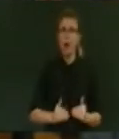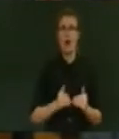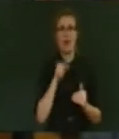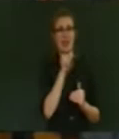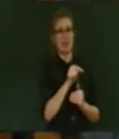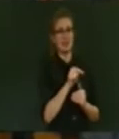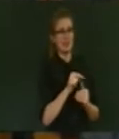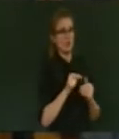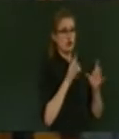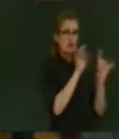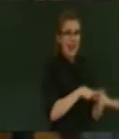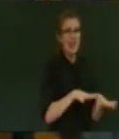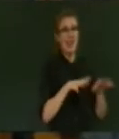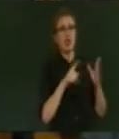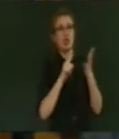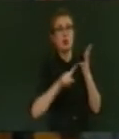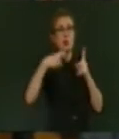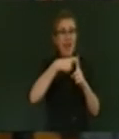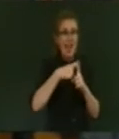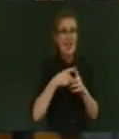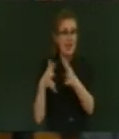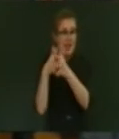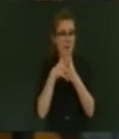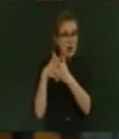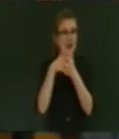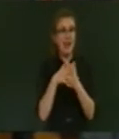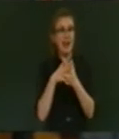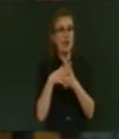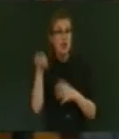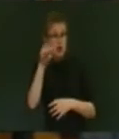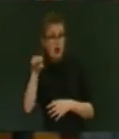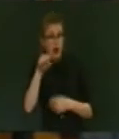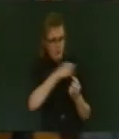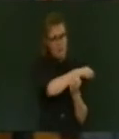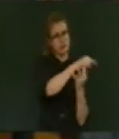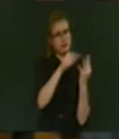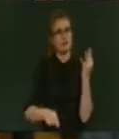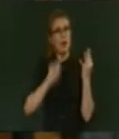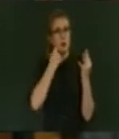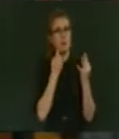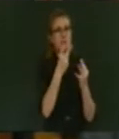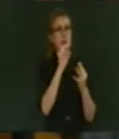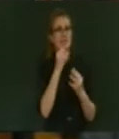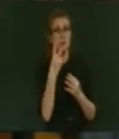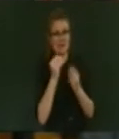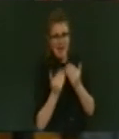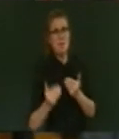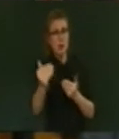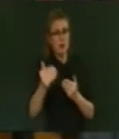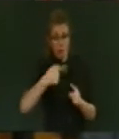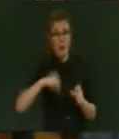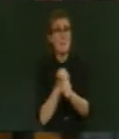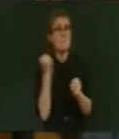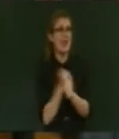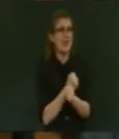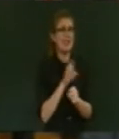the Eurozone. They will be the 2020 and they will be beyond. Mr Speaker, we're creating tens of thousands of jobs. And when it